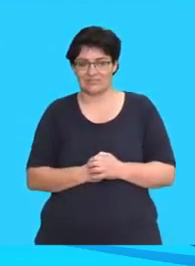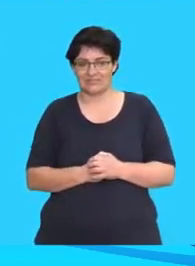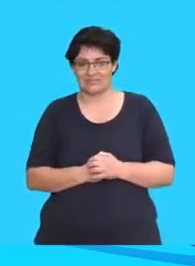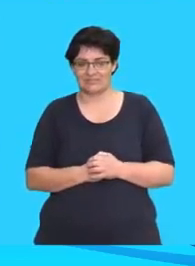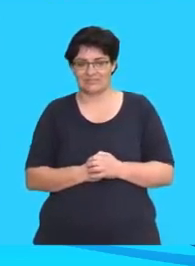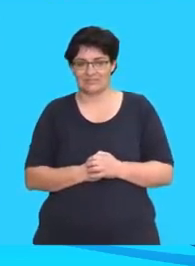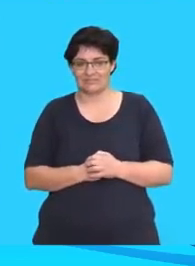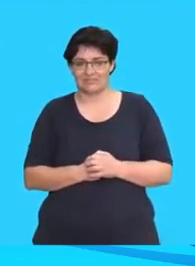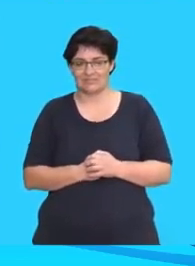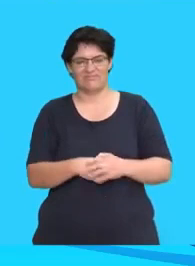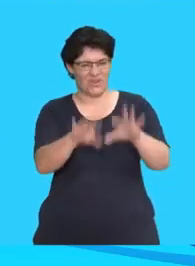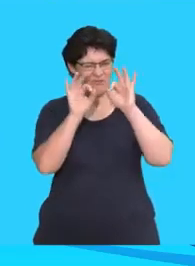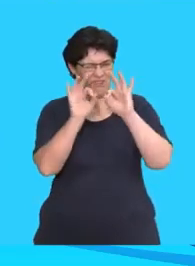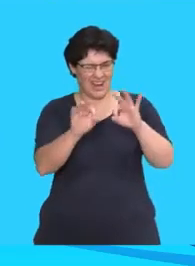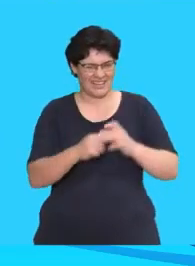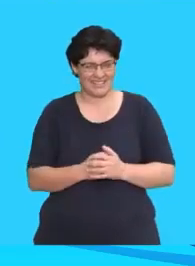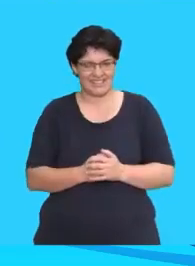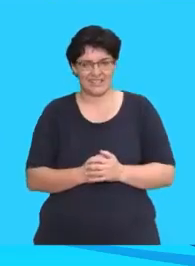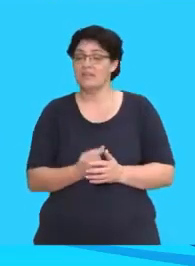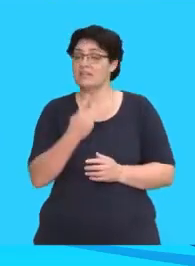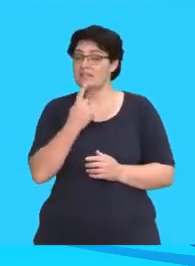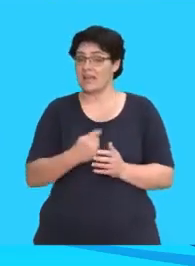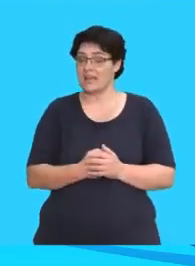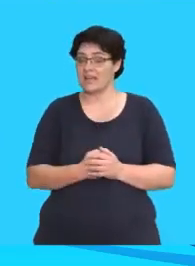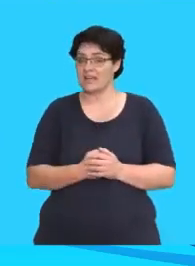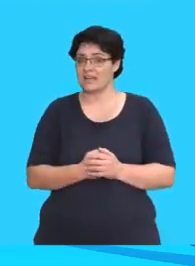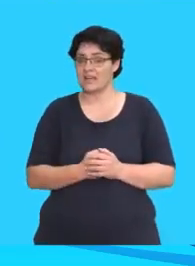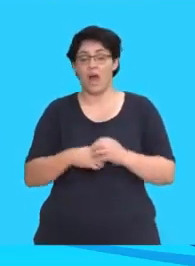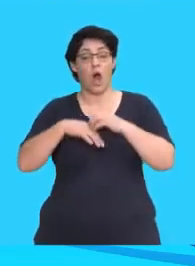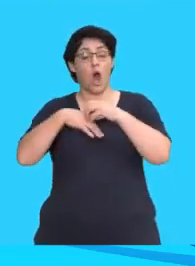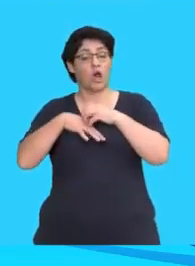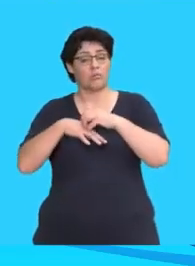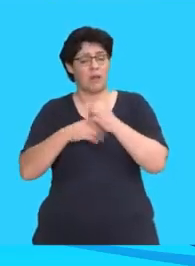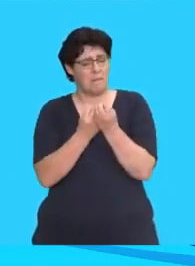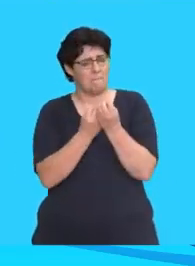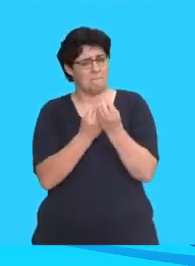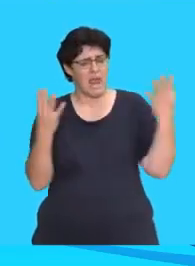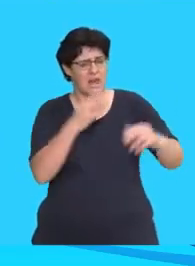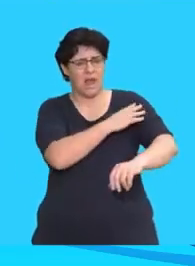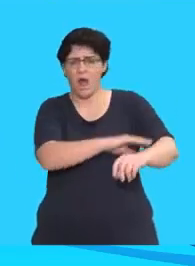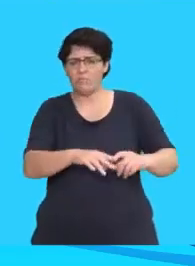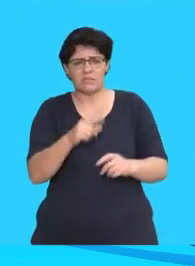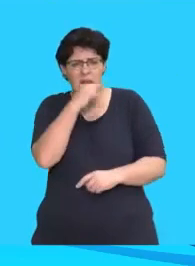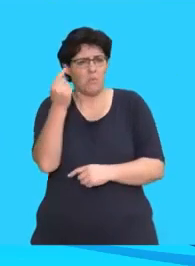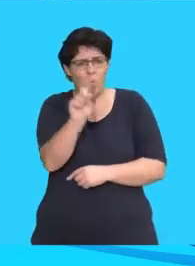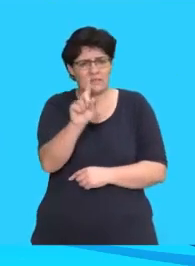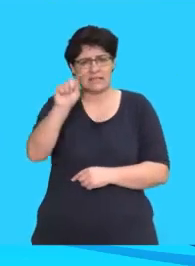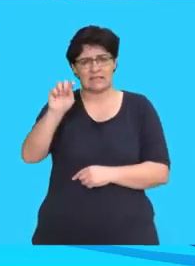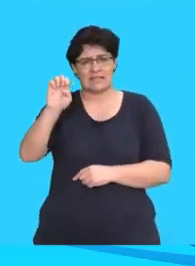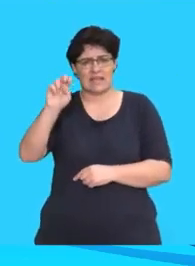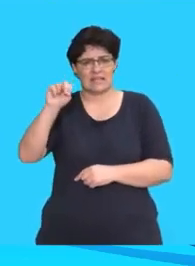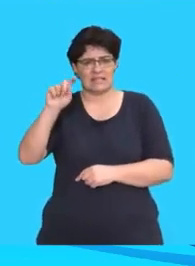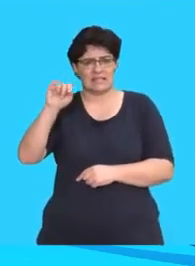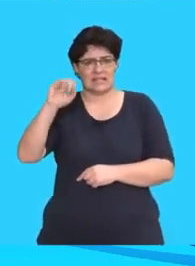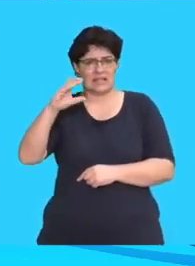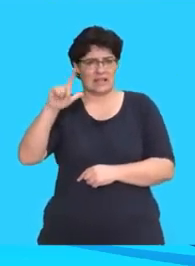Octopus That's right! Say, an octopus has many arms called tentacles.